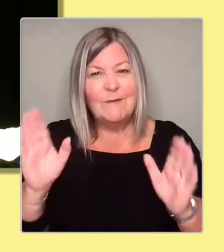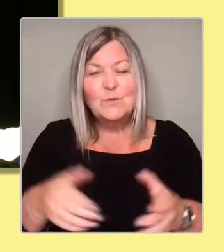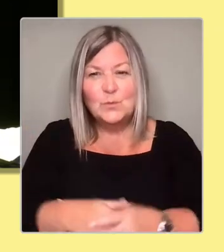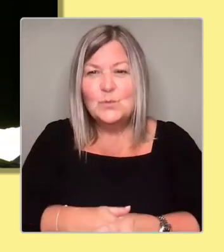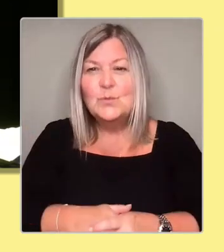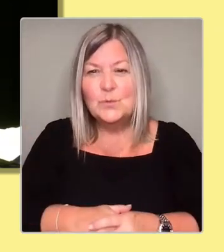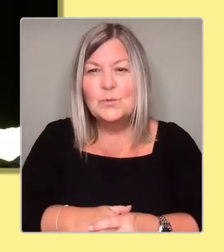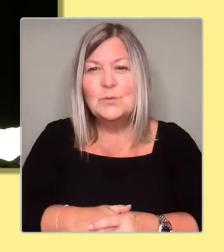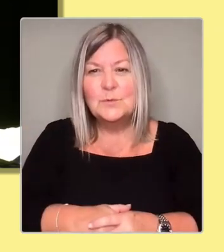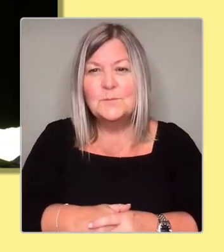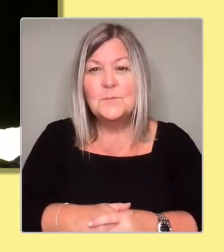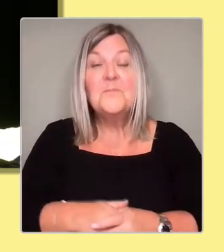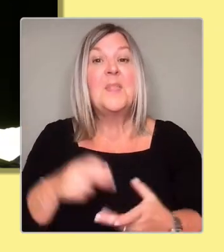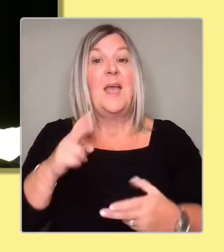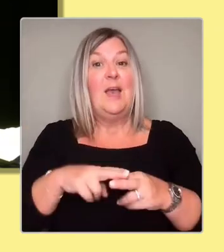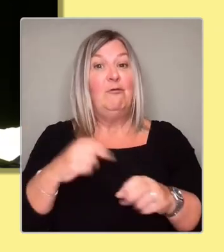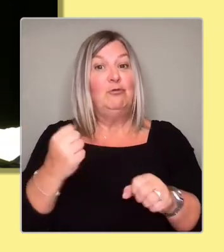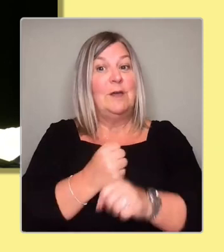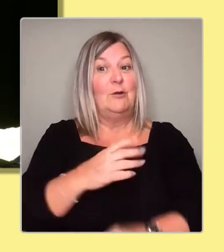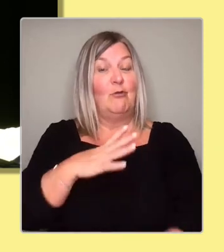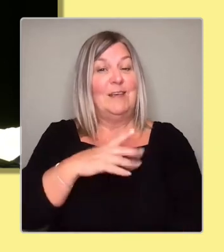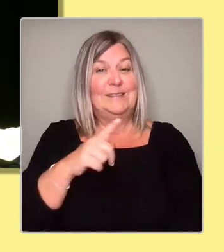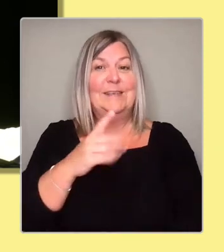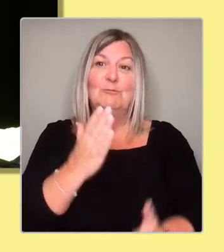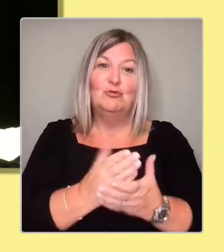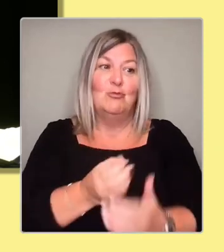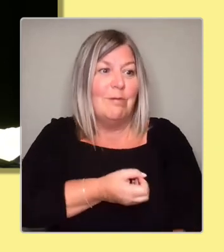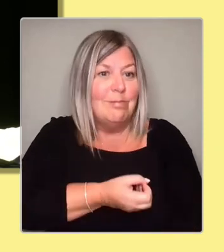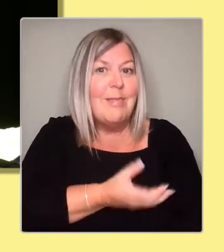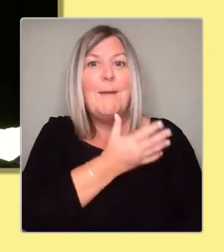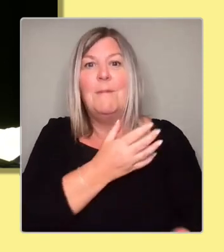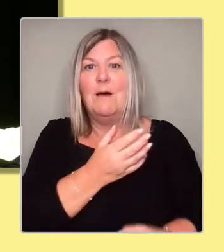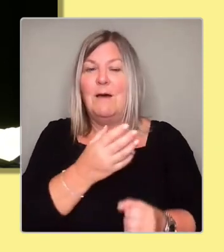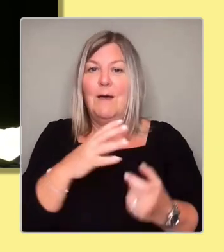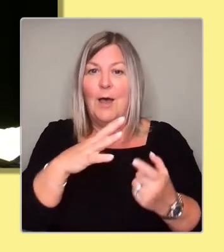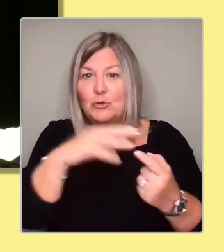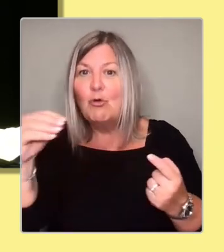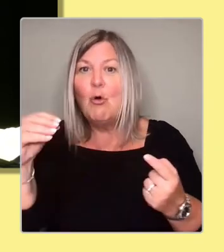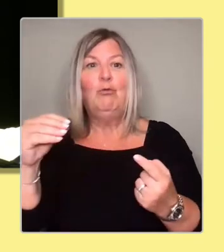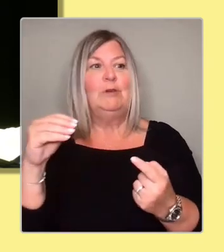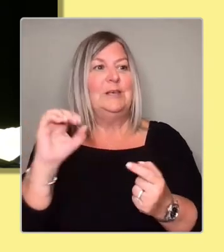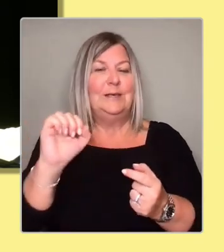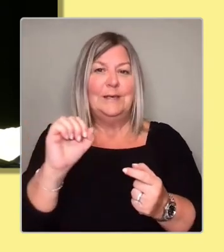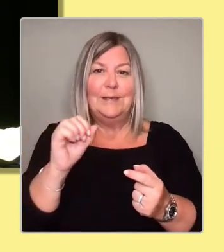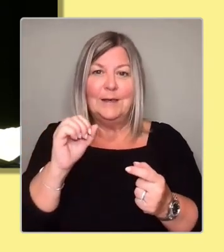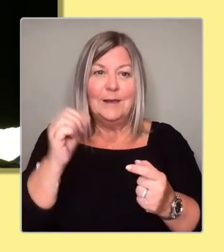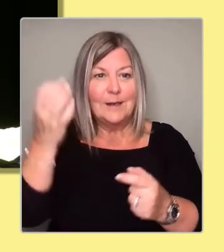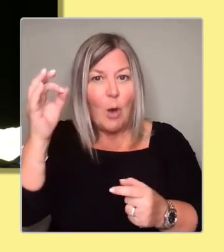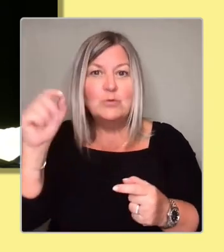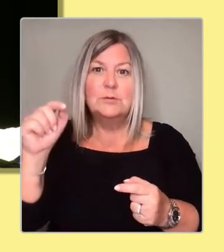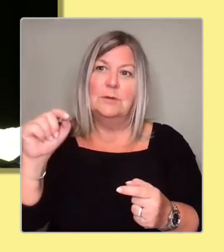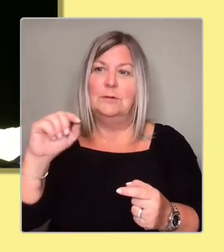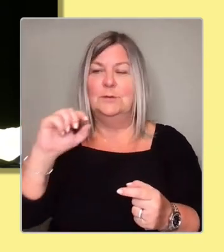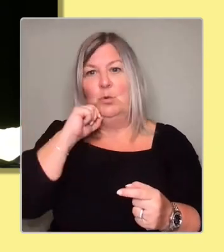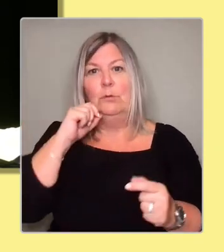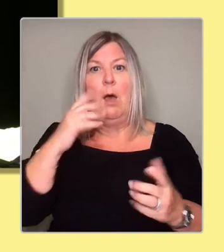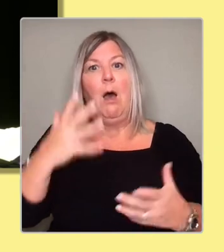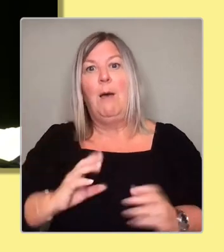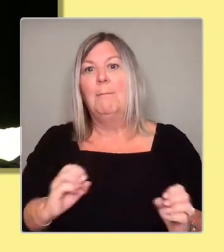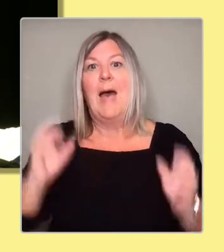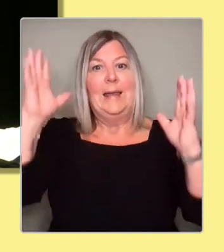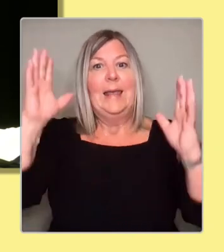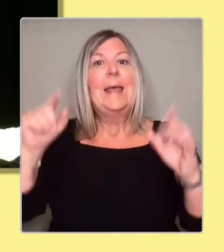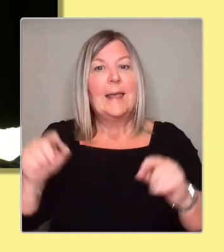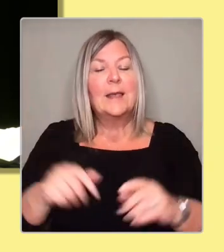councils would do in terms of our national priorities around eradicating poverty. So I think we can loosen it for sure. We absolutely should look to do that.